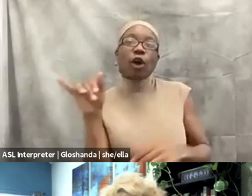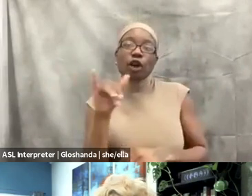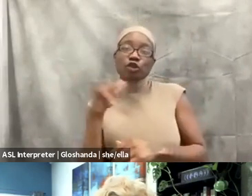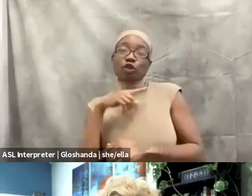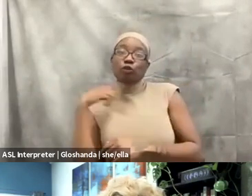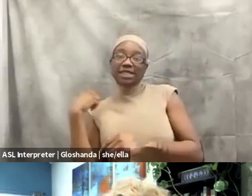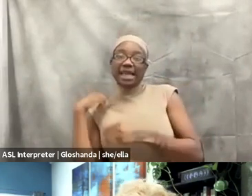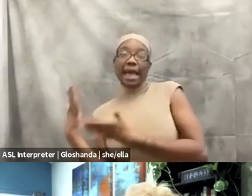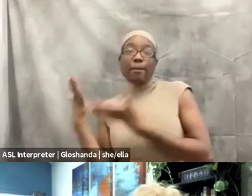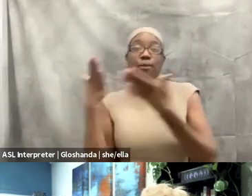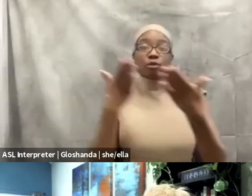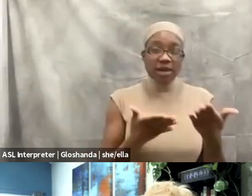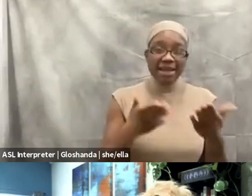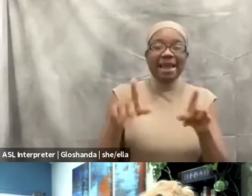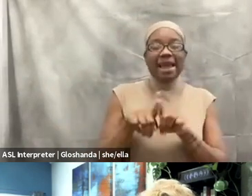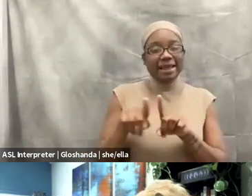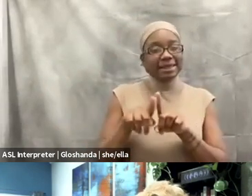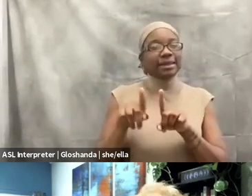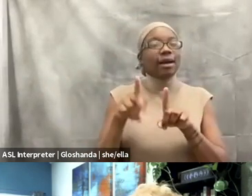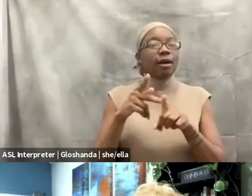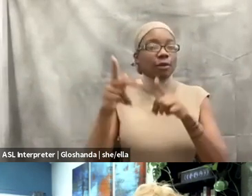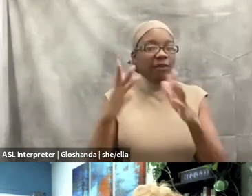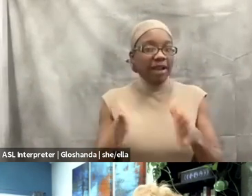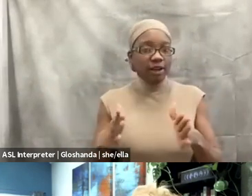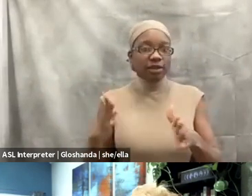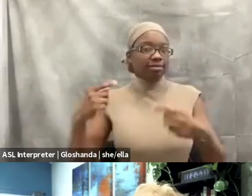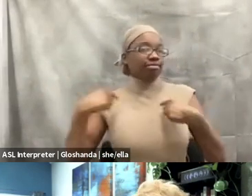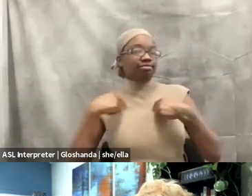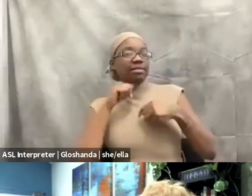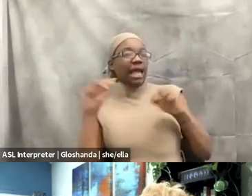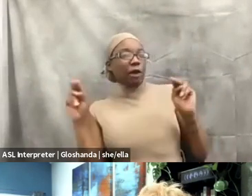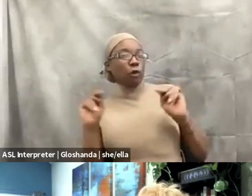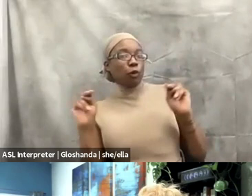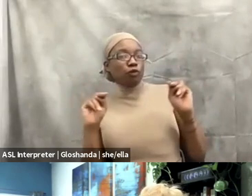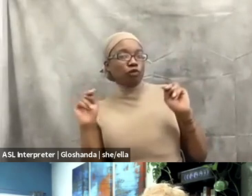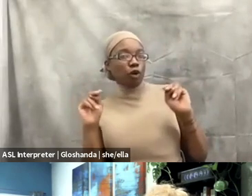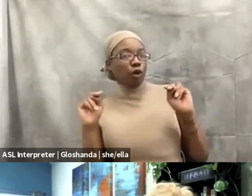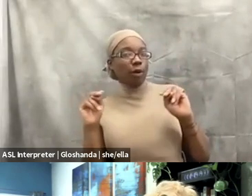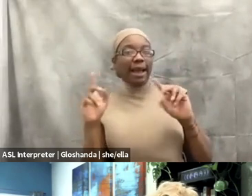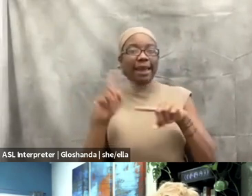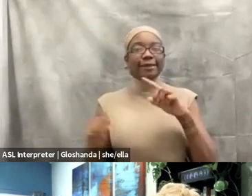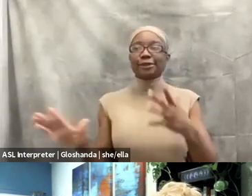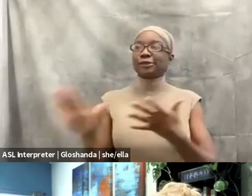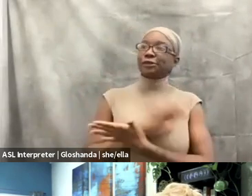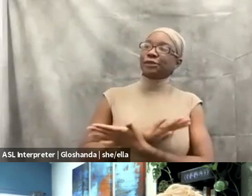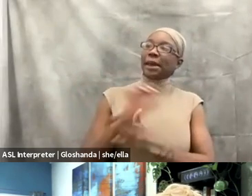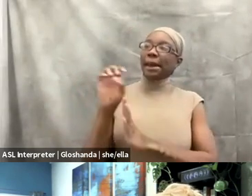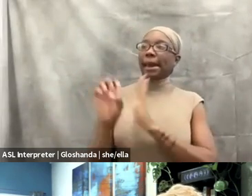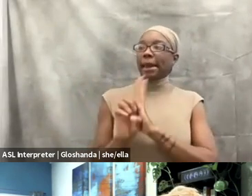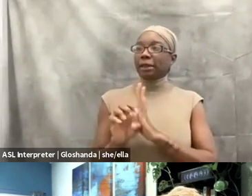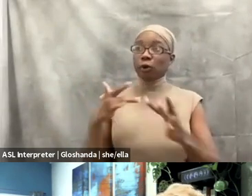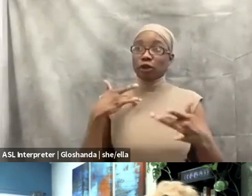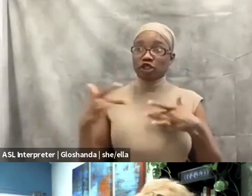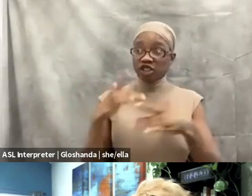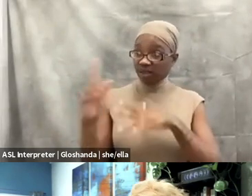situation as a provider. Um, so you don't get to be neutral in this and we don't get to smooth these things over those ethical concerns that